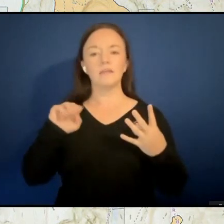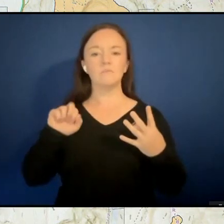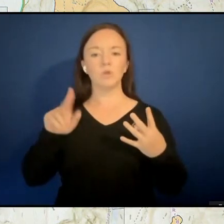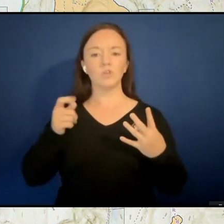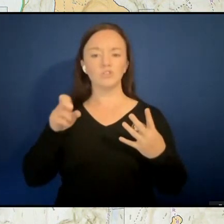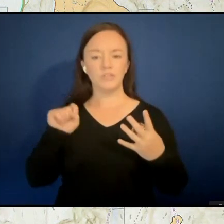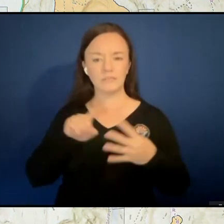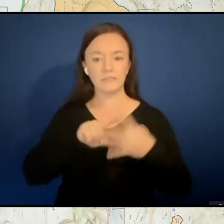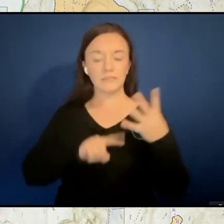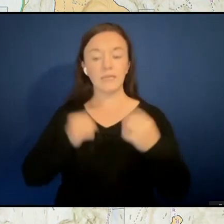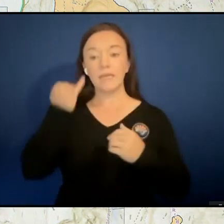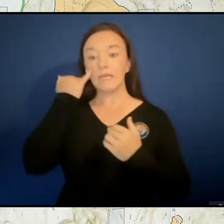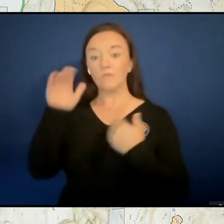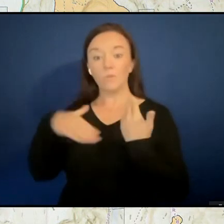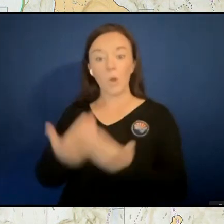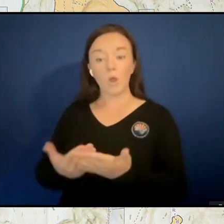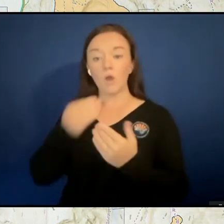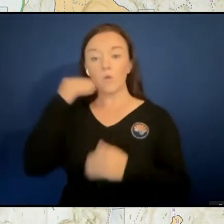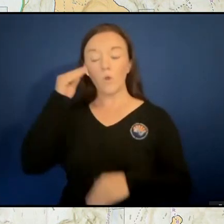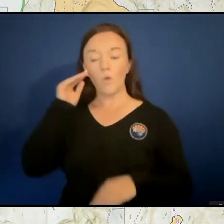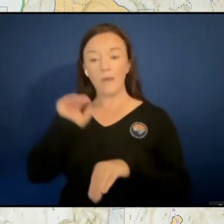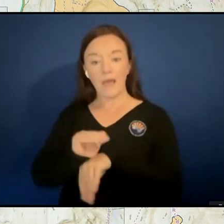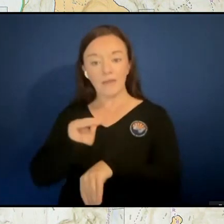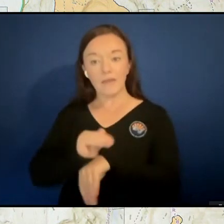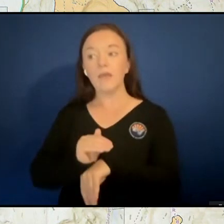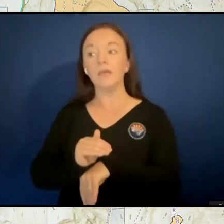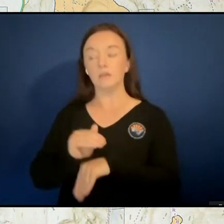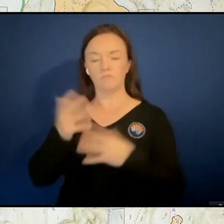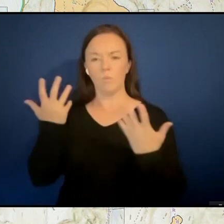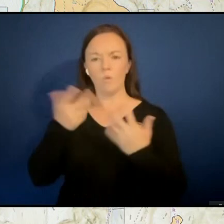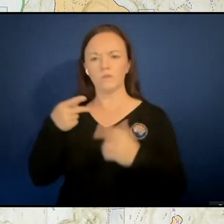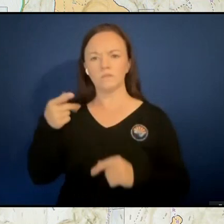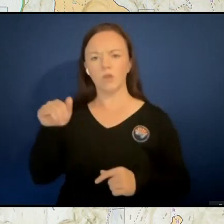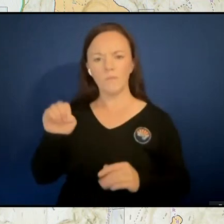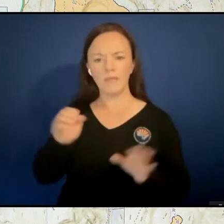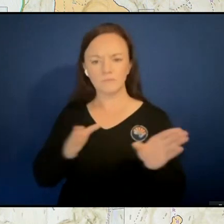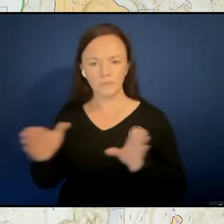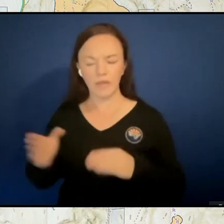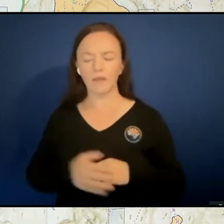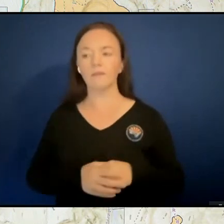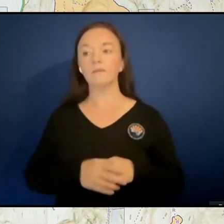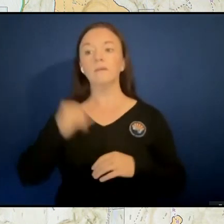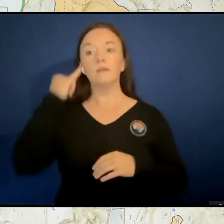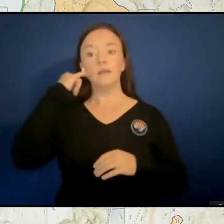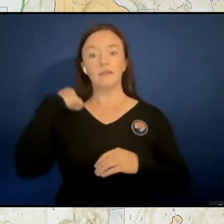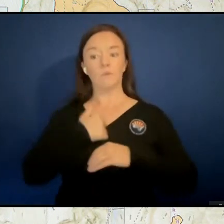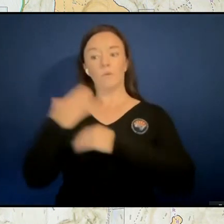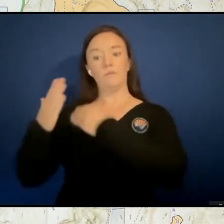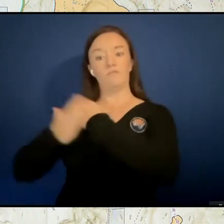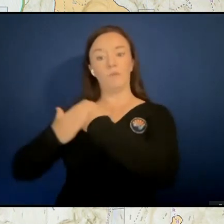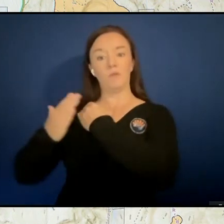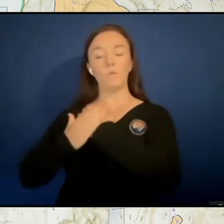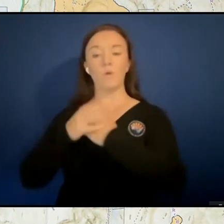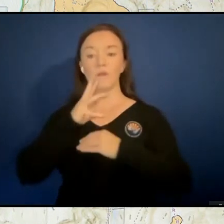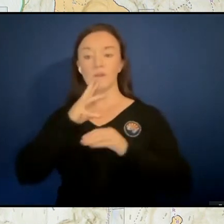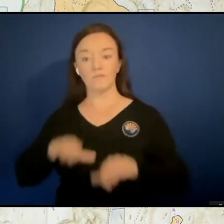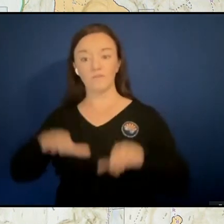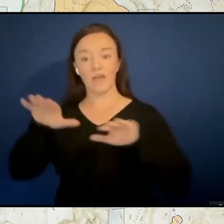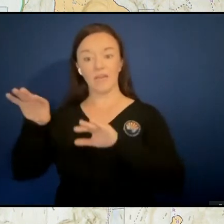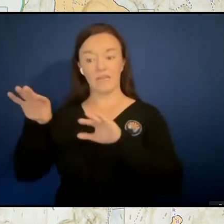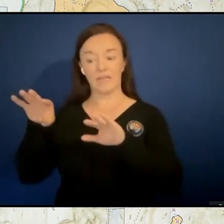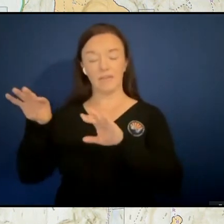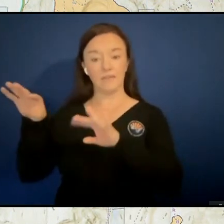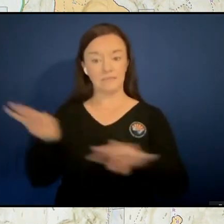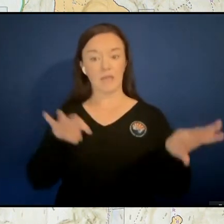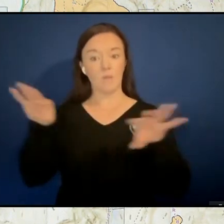If debris crosses the road below us, if, you we, we've been warned that there's flooding is imminent, whatever it is,